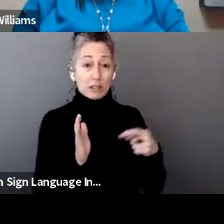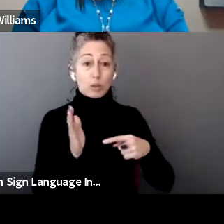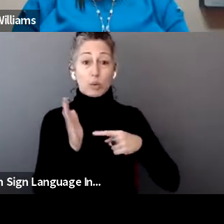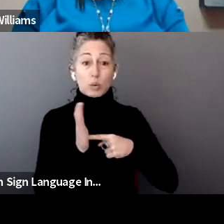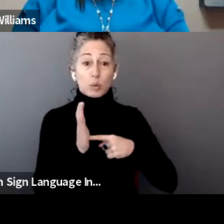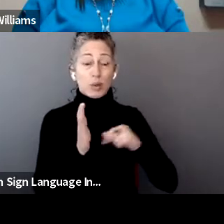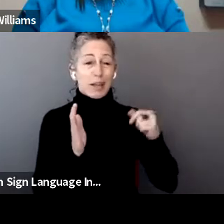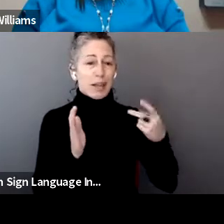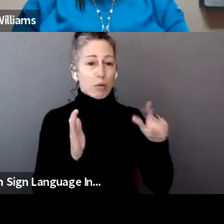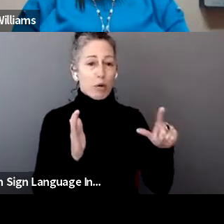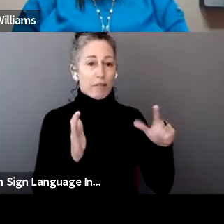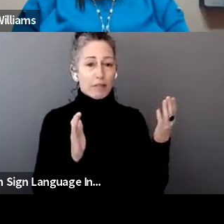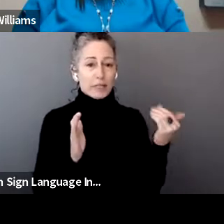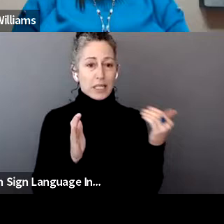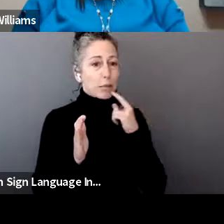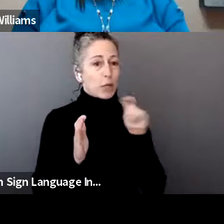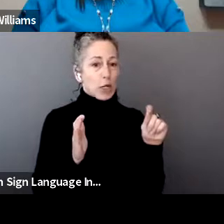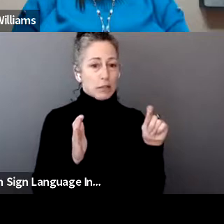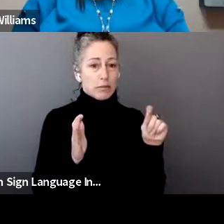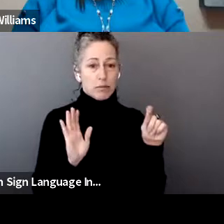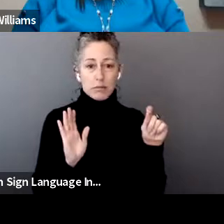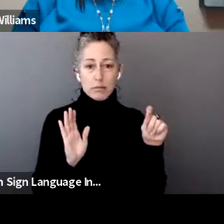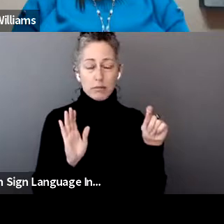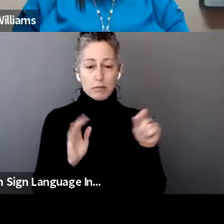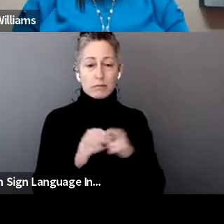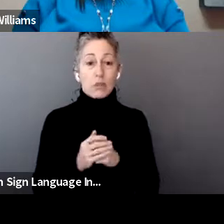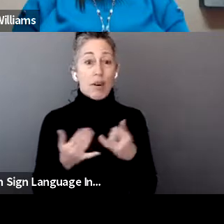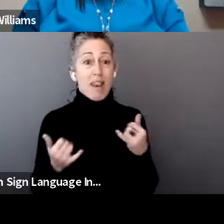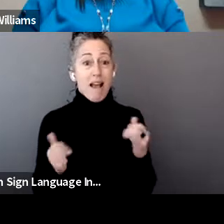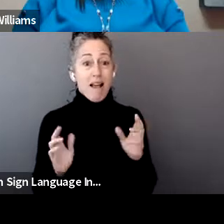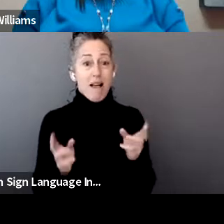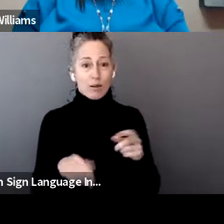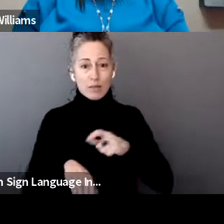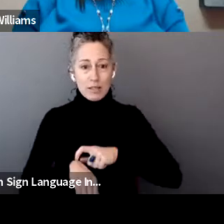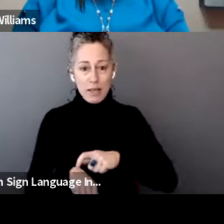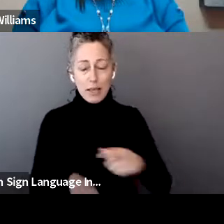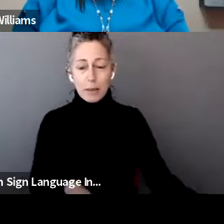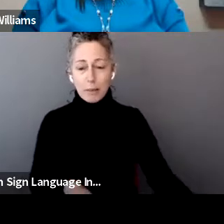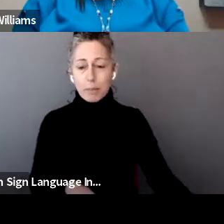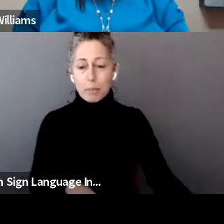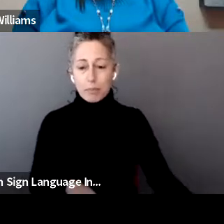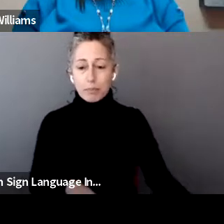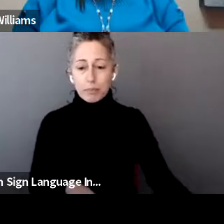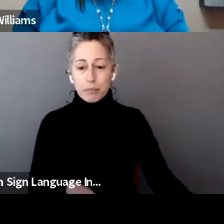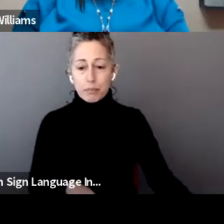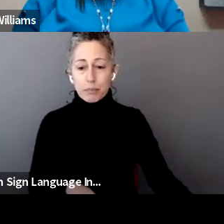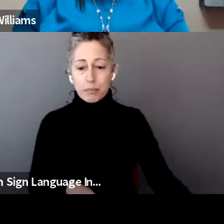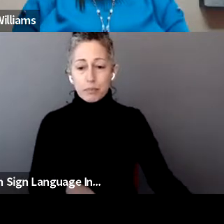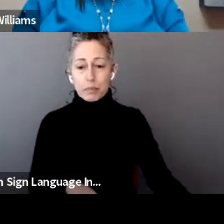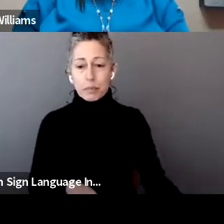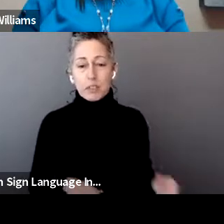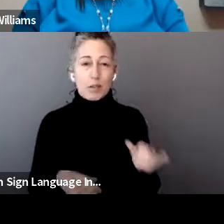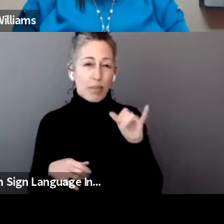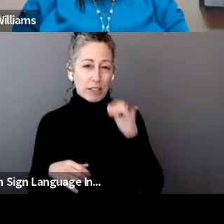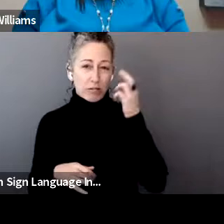No time to lose. So we thought that we wanted to bring this webinar topic on today. As